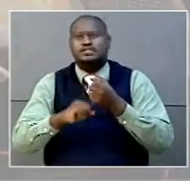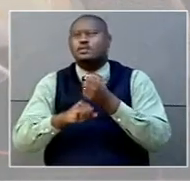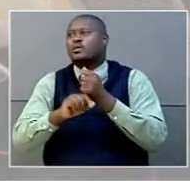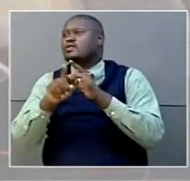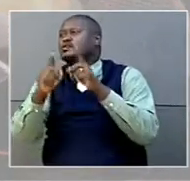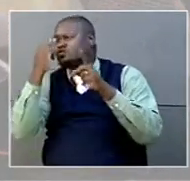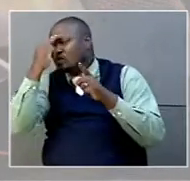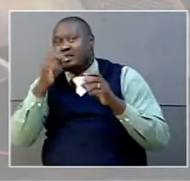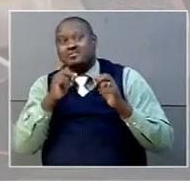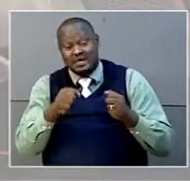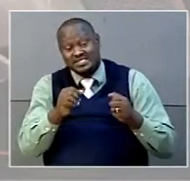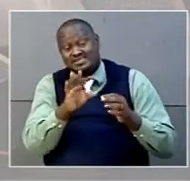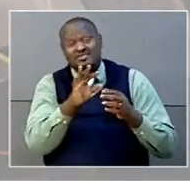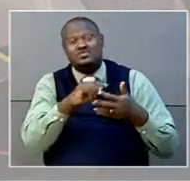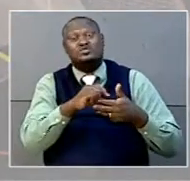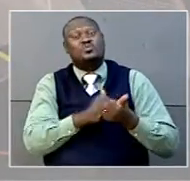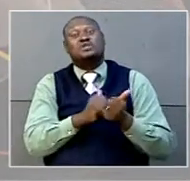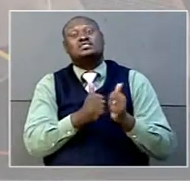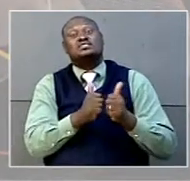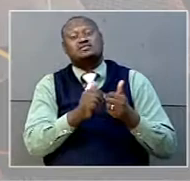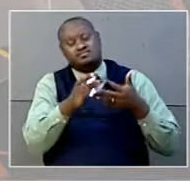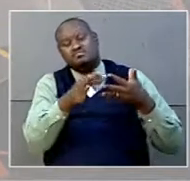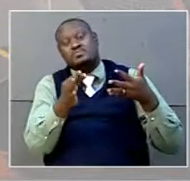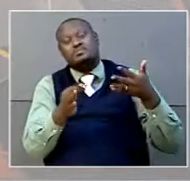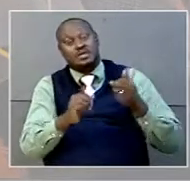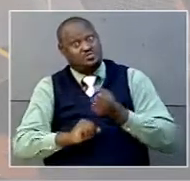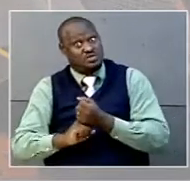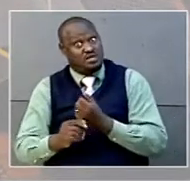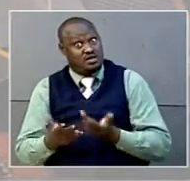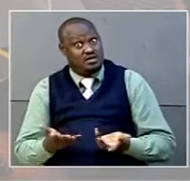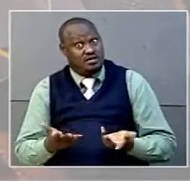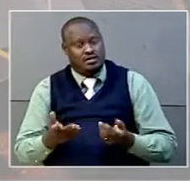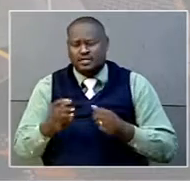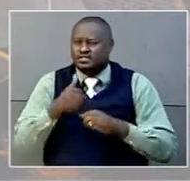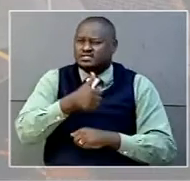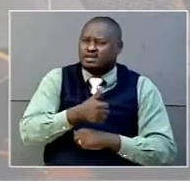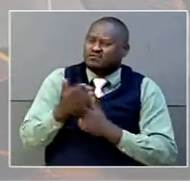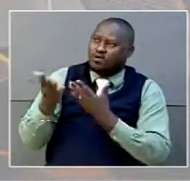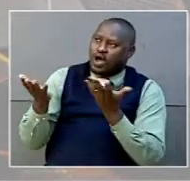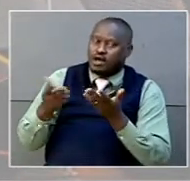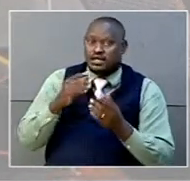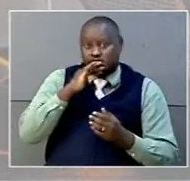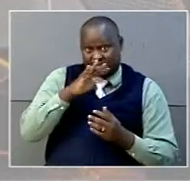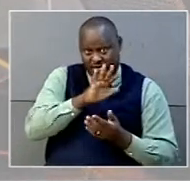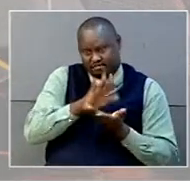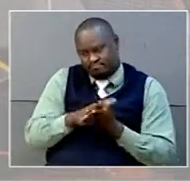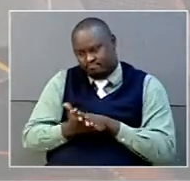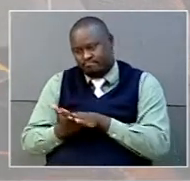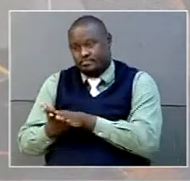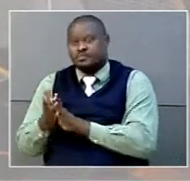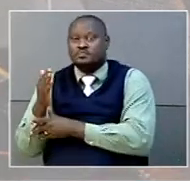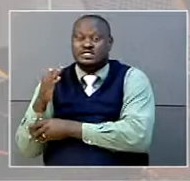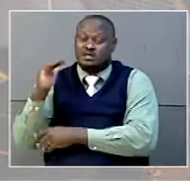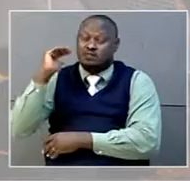admit students to government universities on sponsorship. The president made the remarks in a speech read for him by the Prime Minister